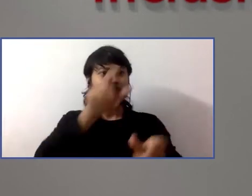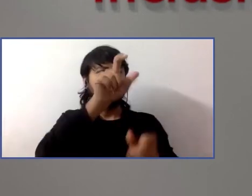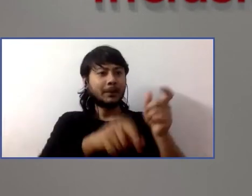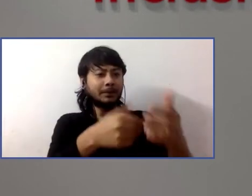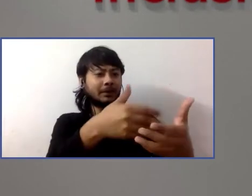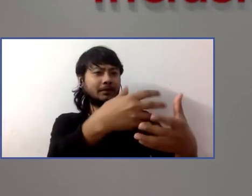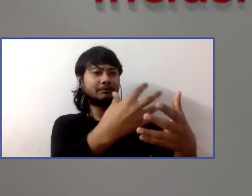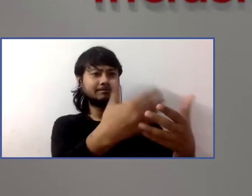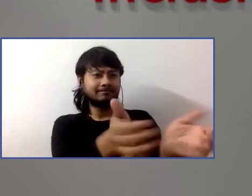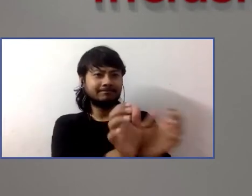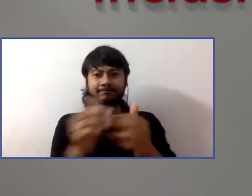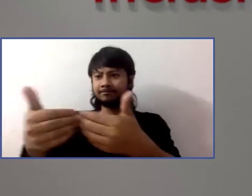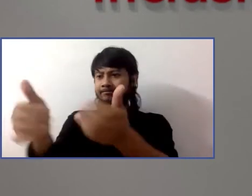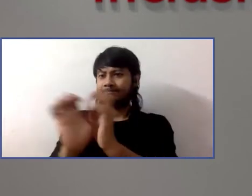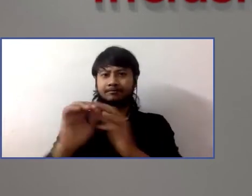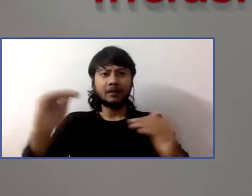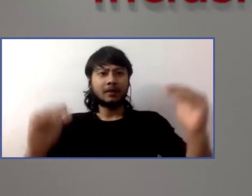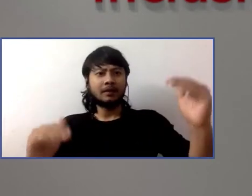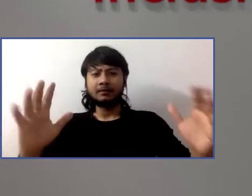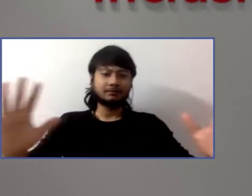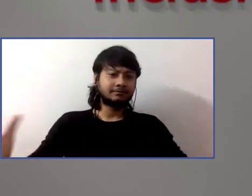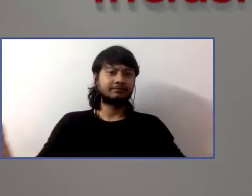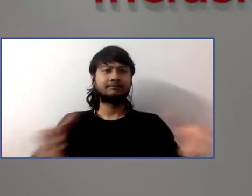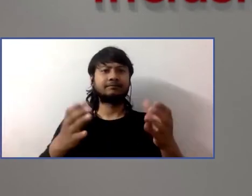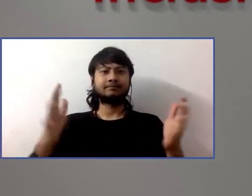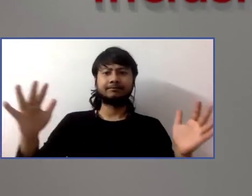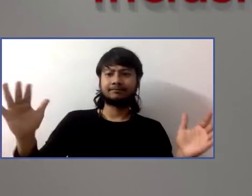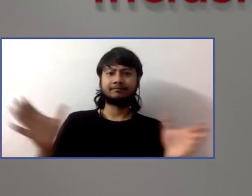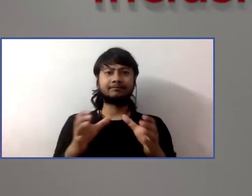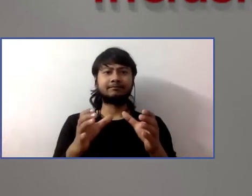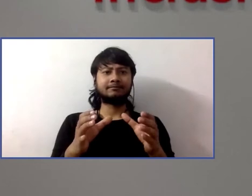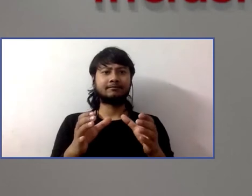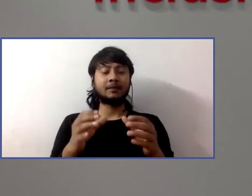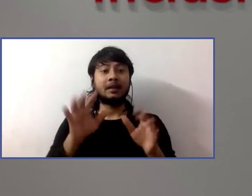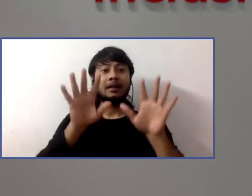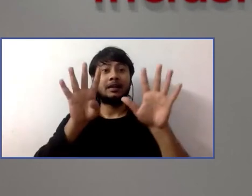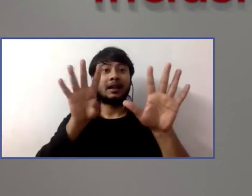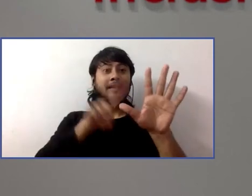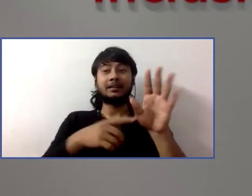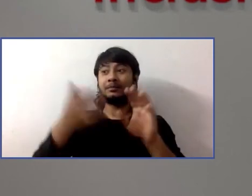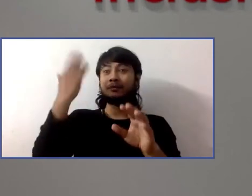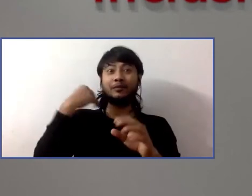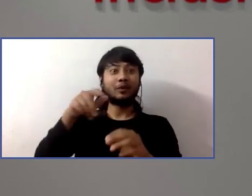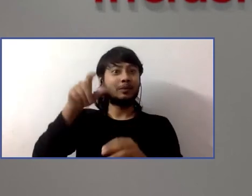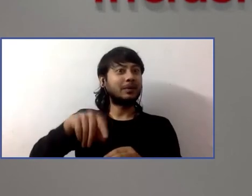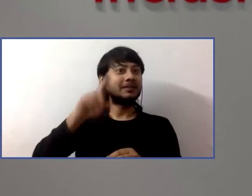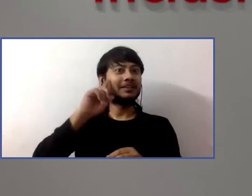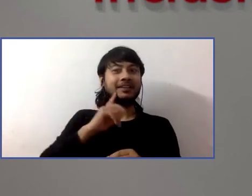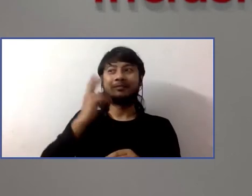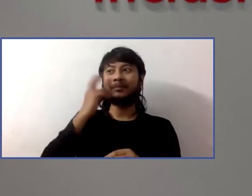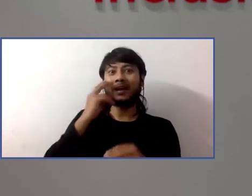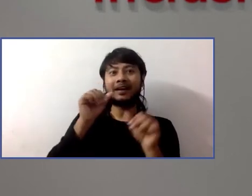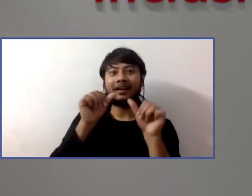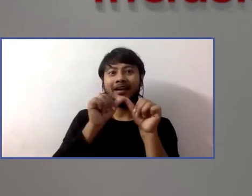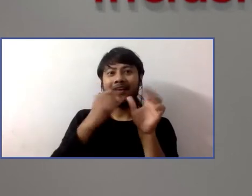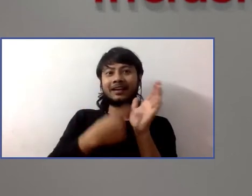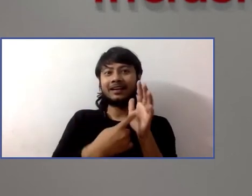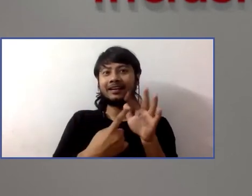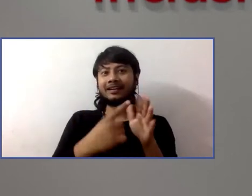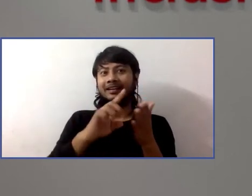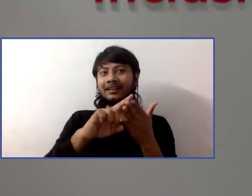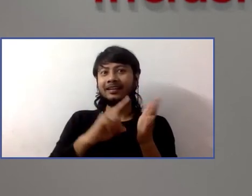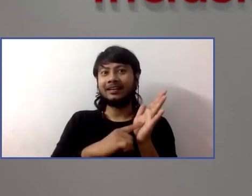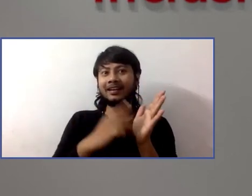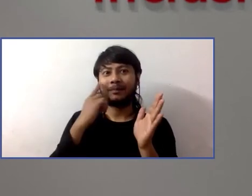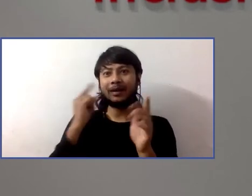inspired by, you know, my meeting with Artemio nine years ago, where as a full grown adult, I'm realizing that I'm interacting